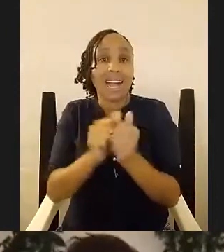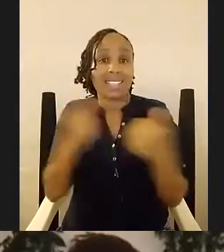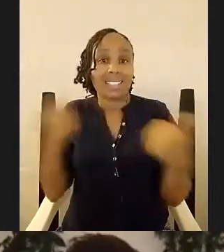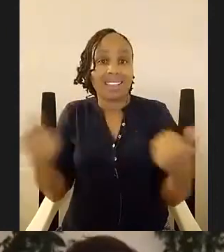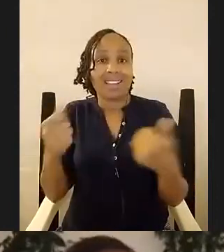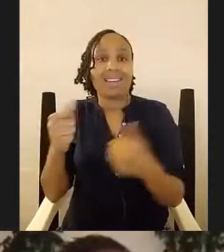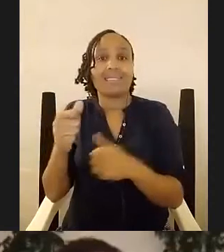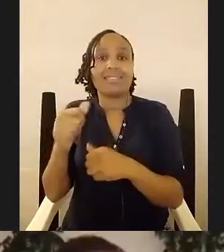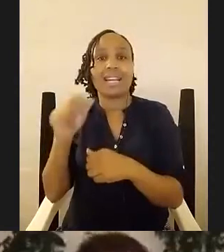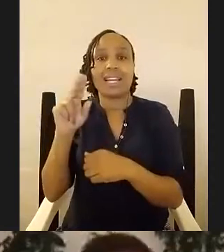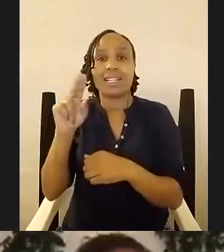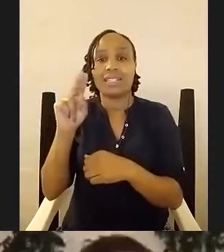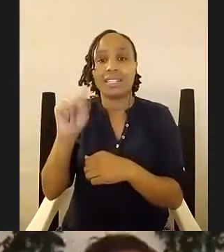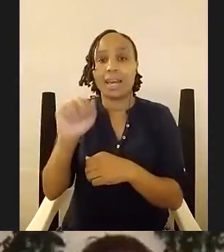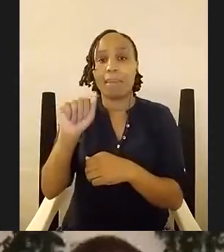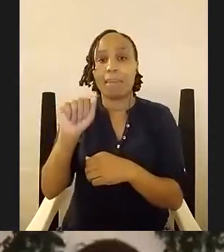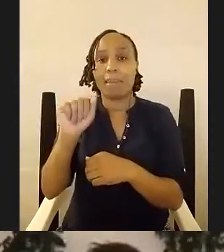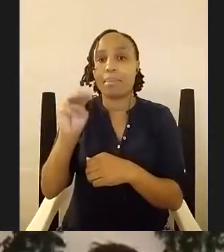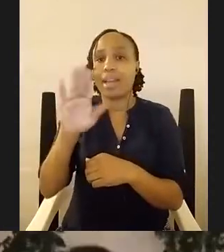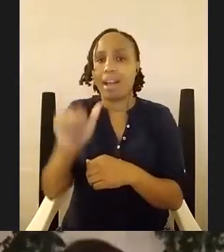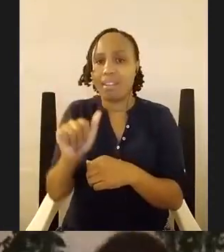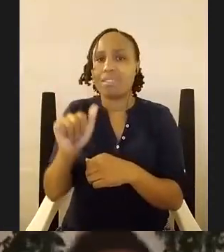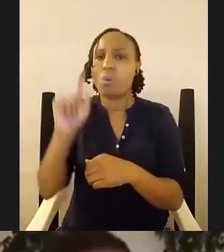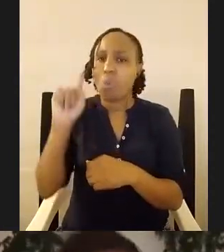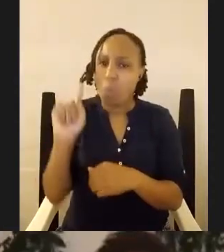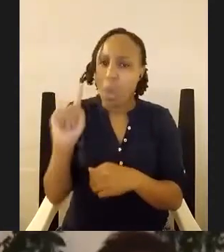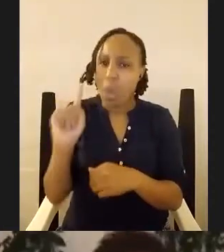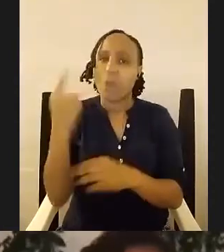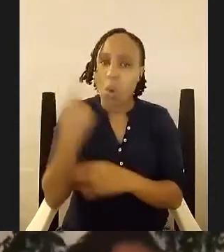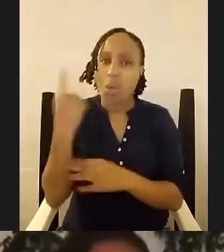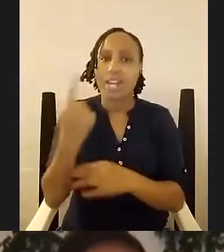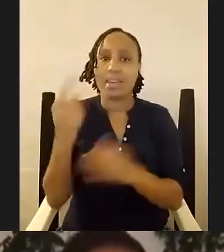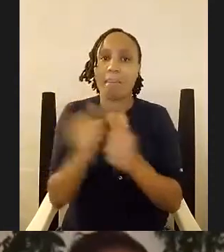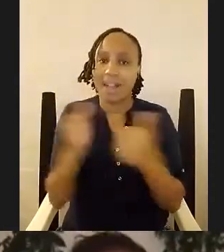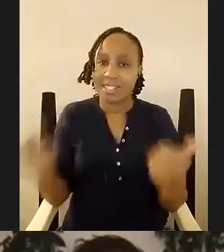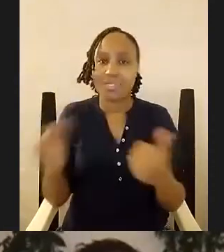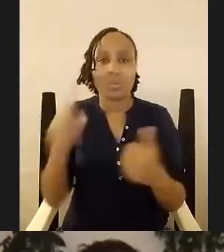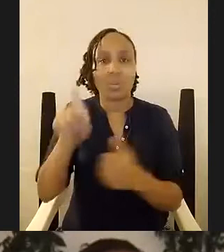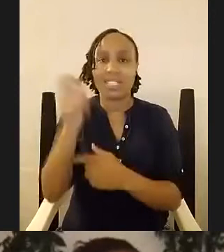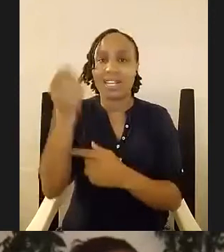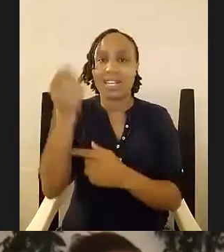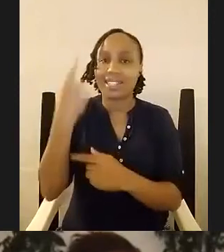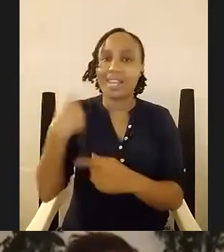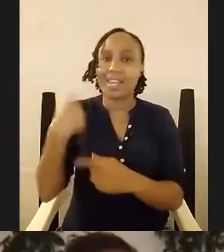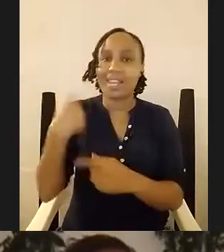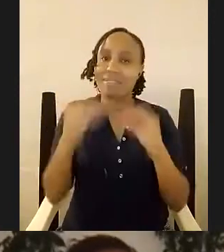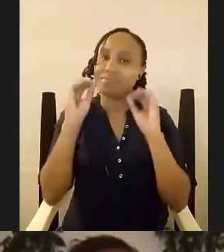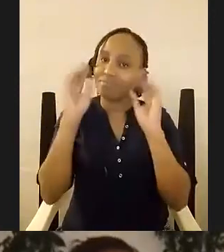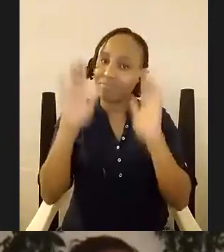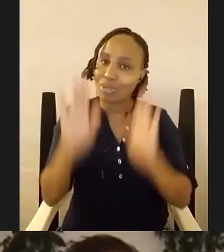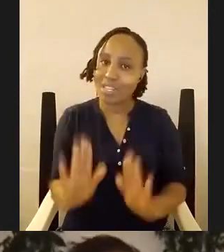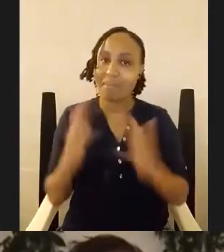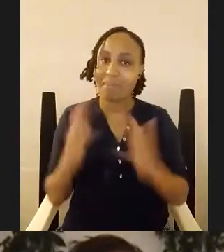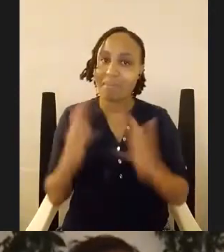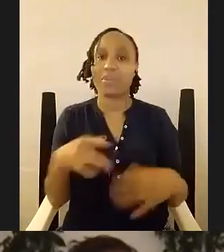magazine you need to understand the level of people we have at our festival this year guys um his debut novel which is the